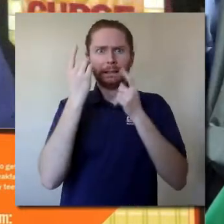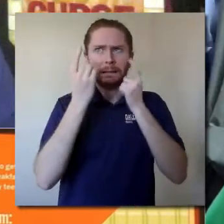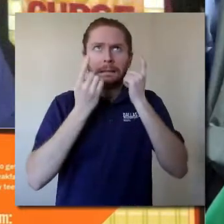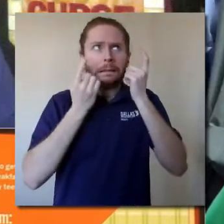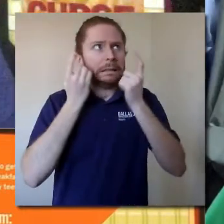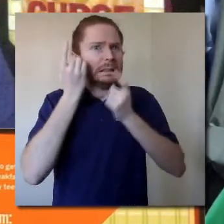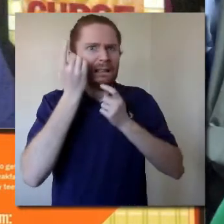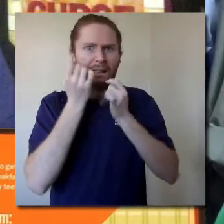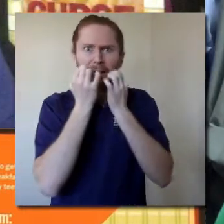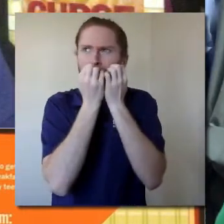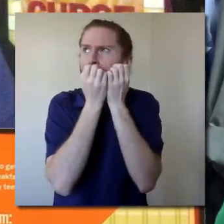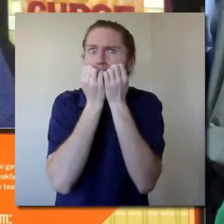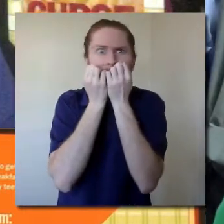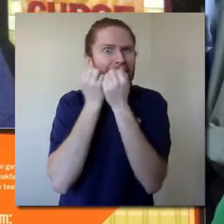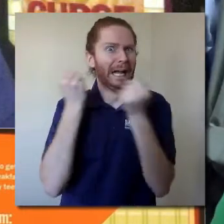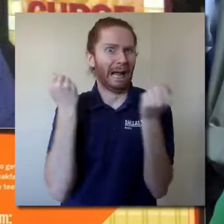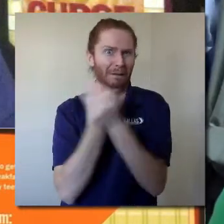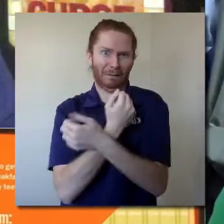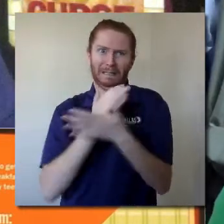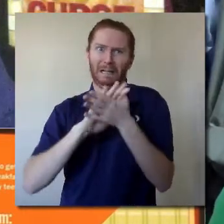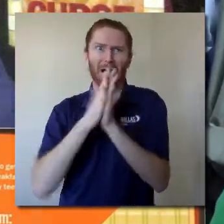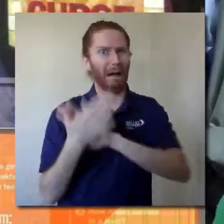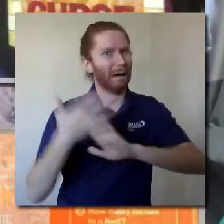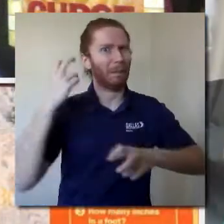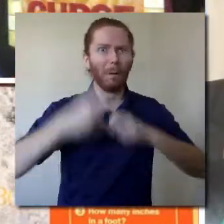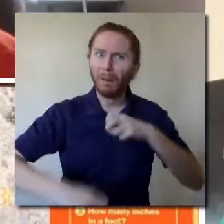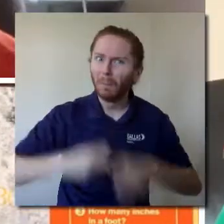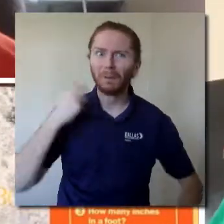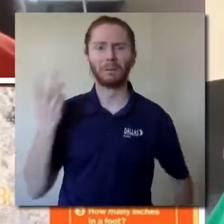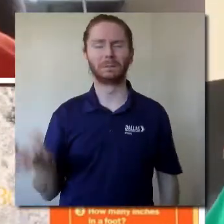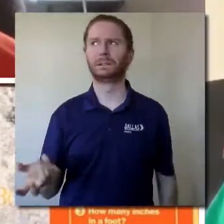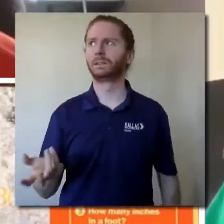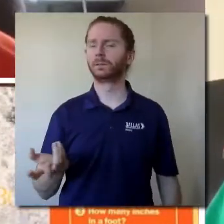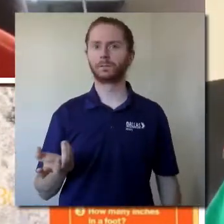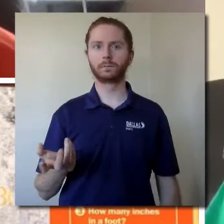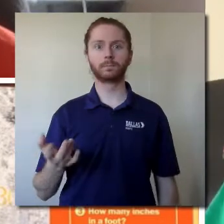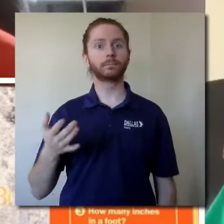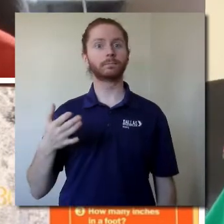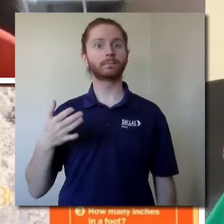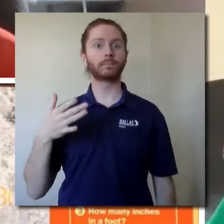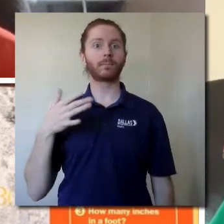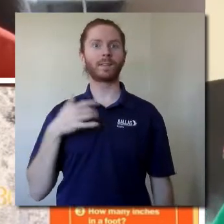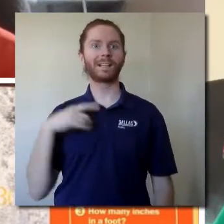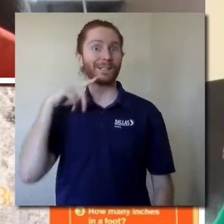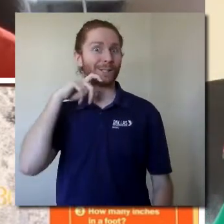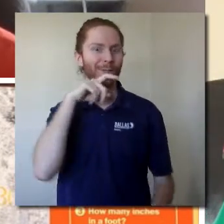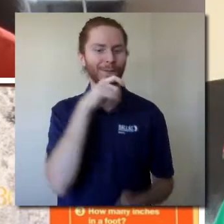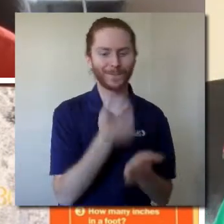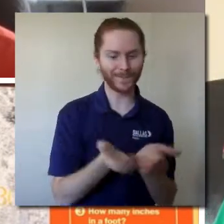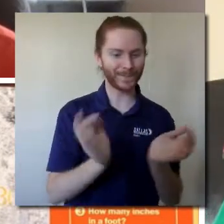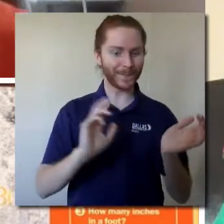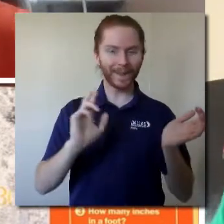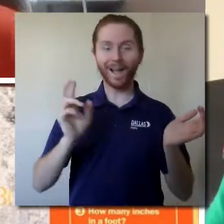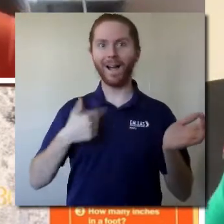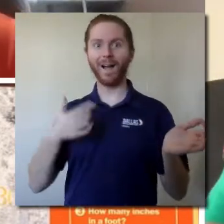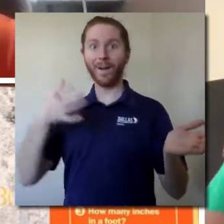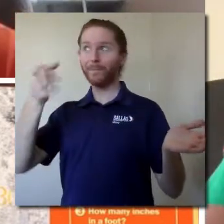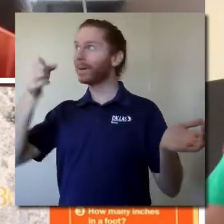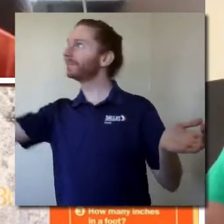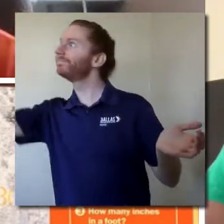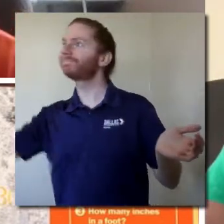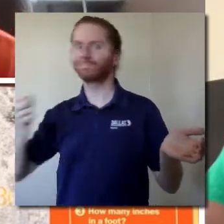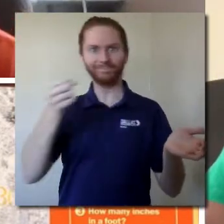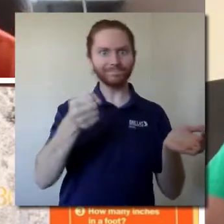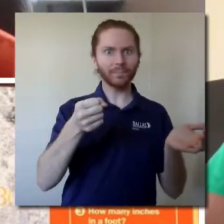Everything seems to be a problem. I take the milk out from my cereal and wonder, how many